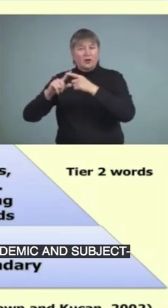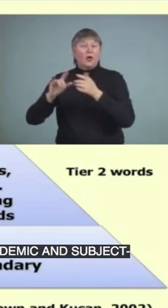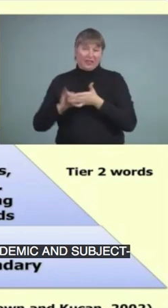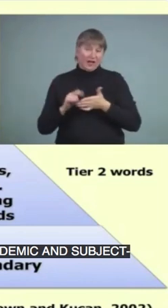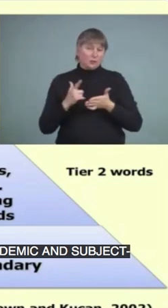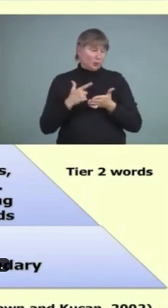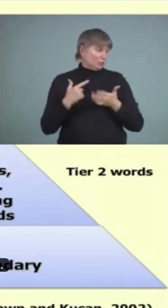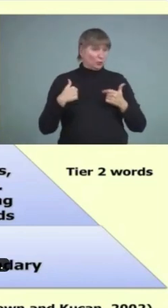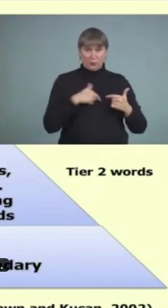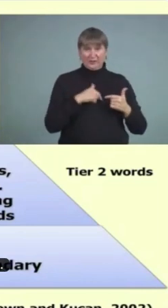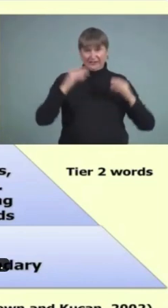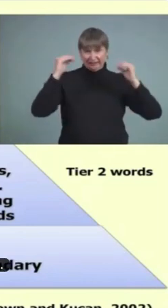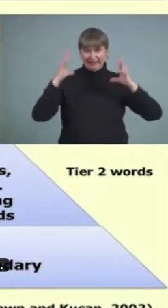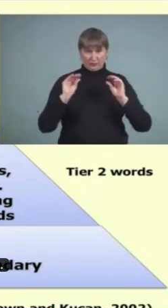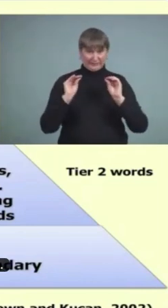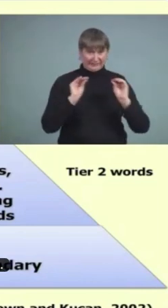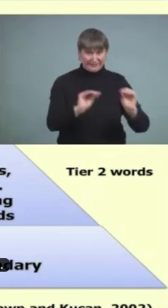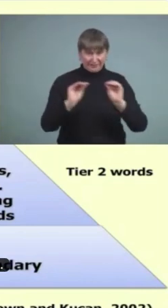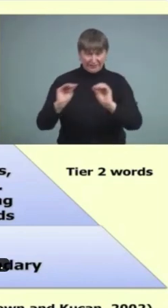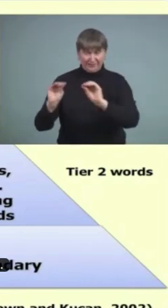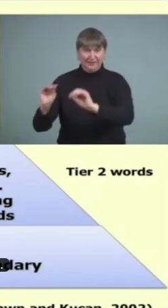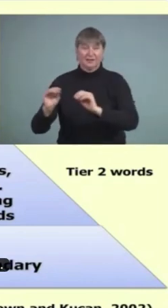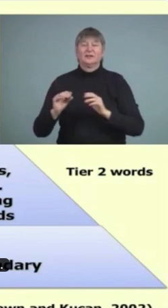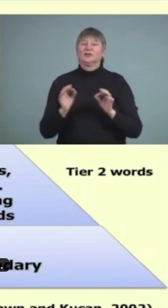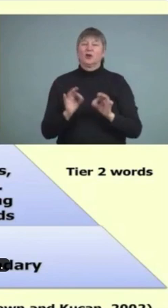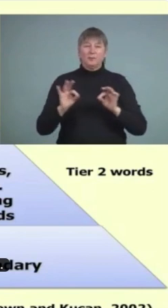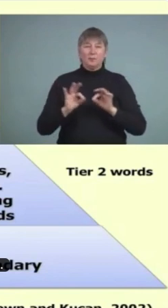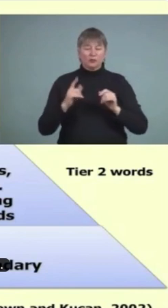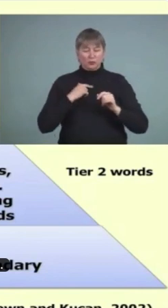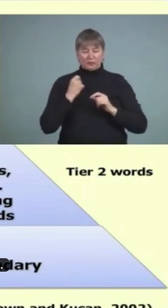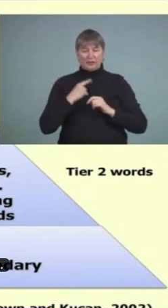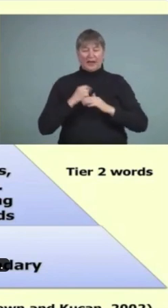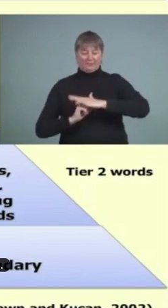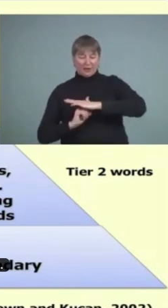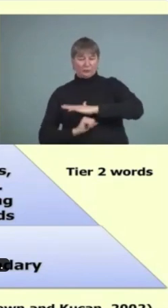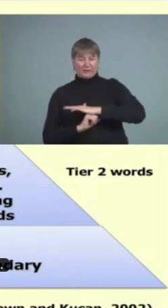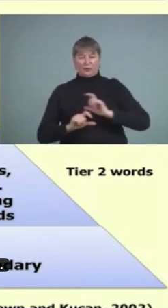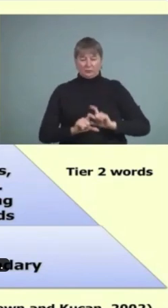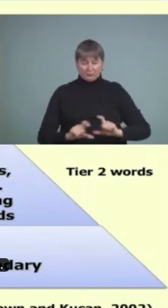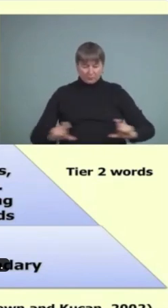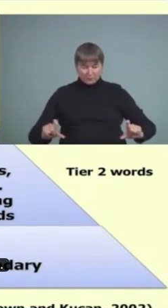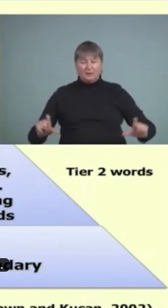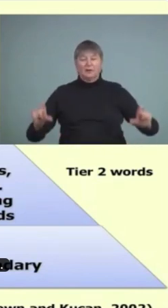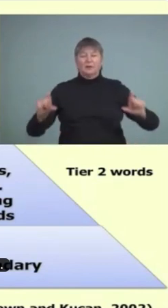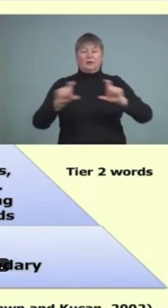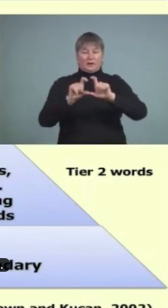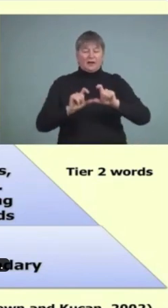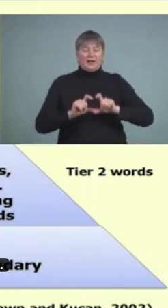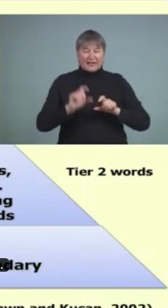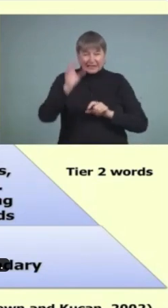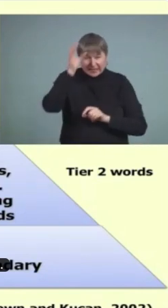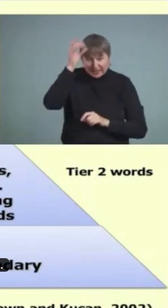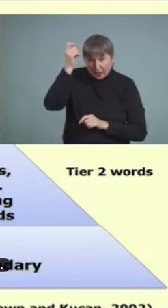we want to make sure that, that the students have that foundation, that conceptual understanding, those